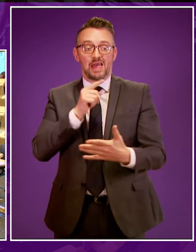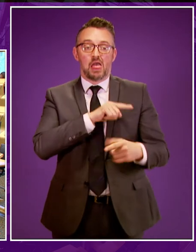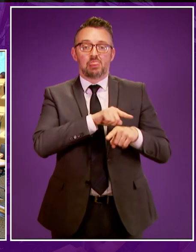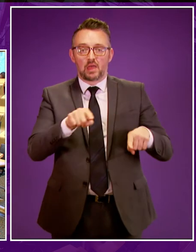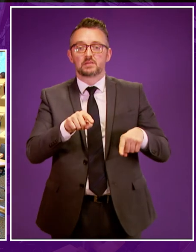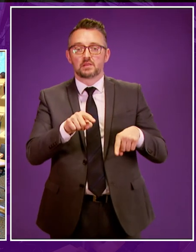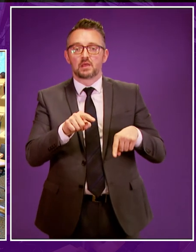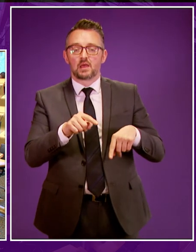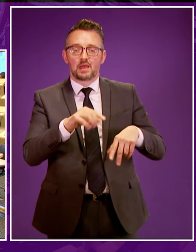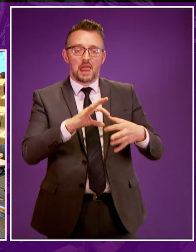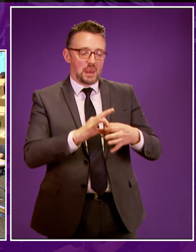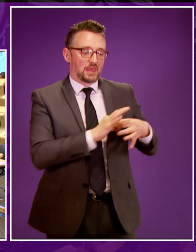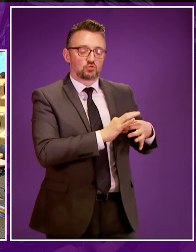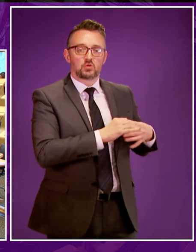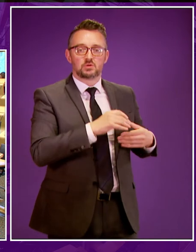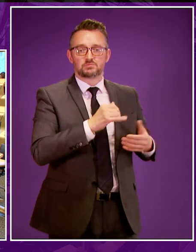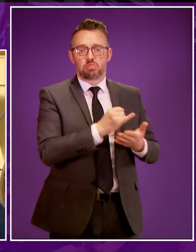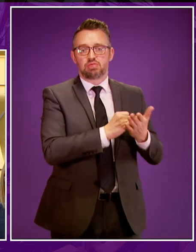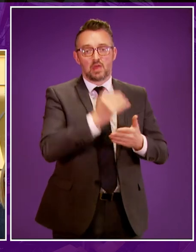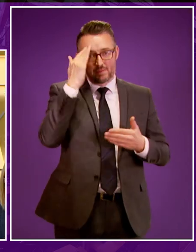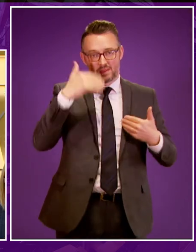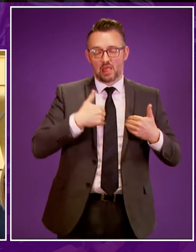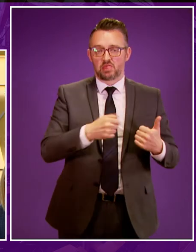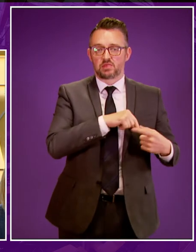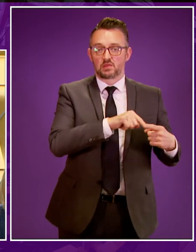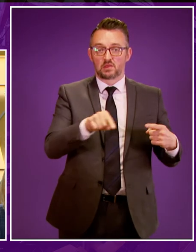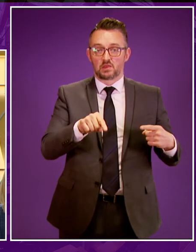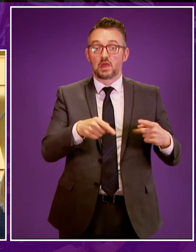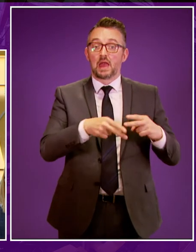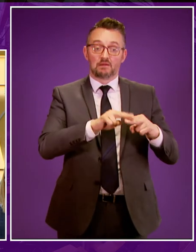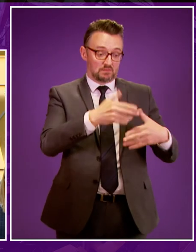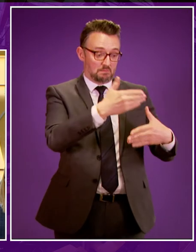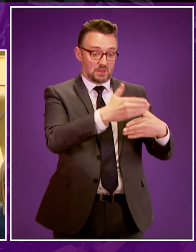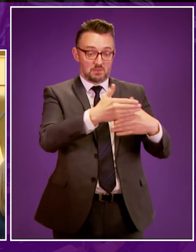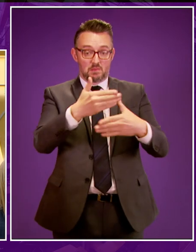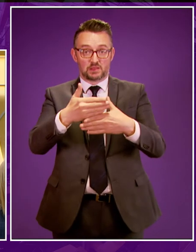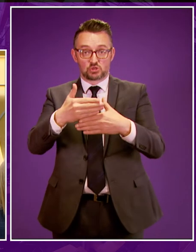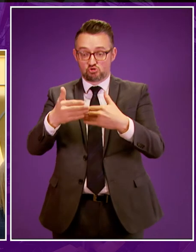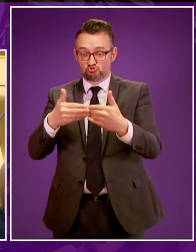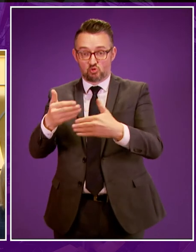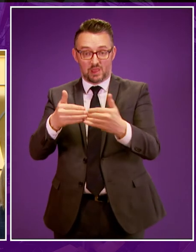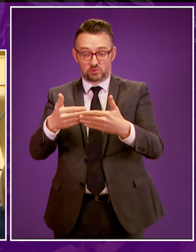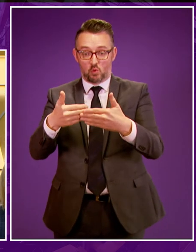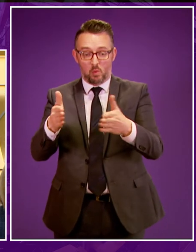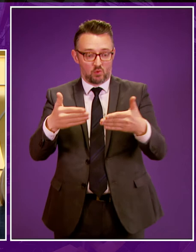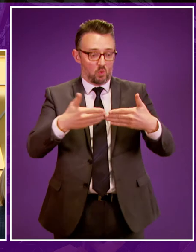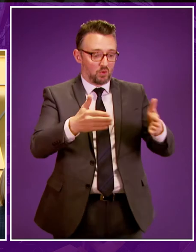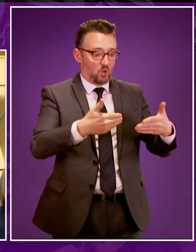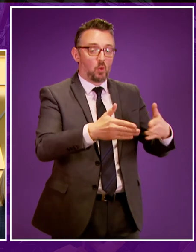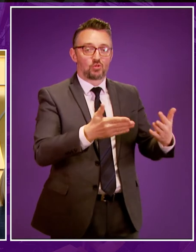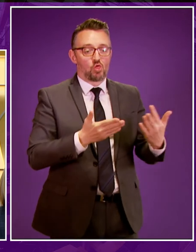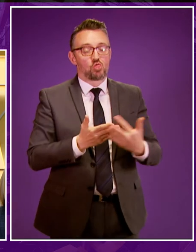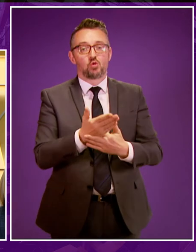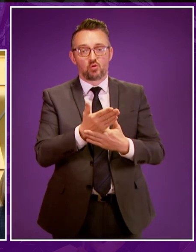factors to those issues around poor mental health which Marie Todd highlights and if the plan then tackles and addresses those barriers and challenges